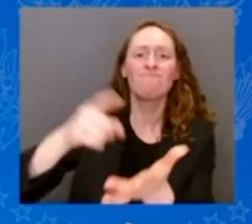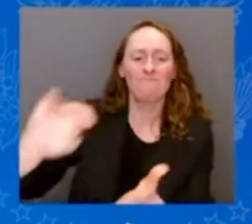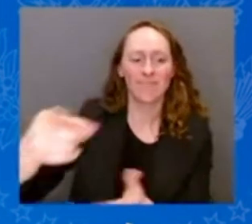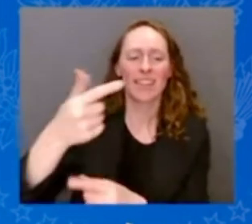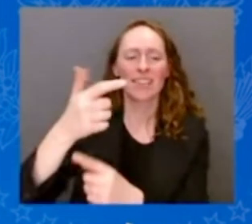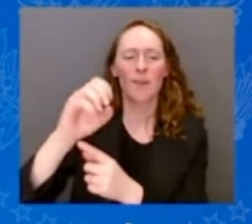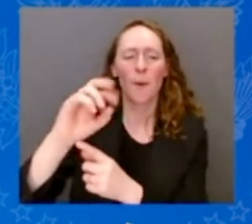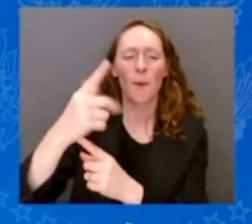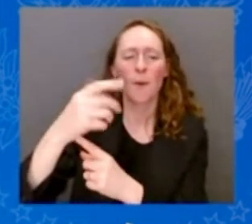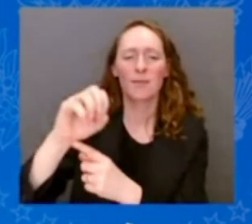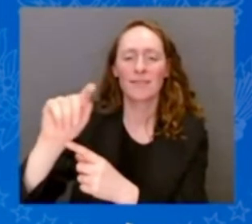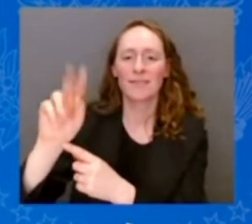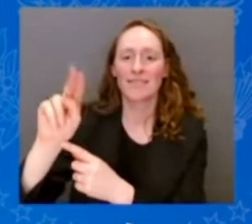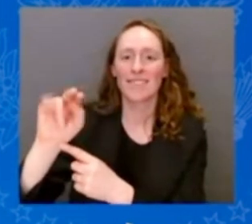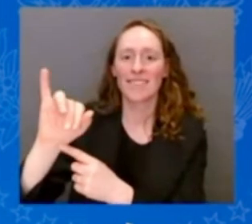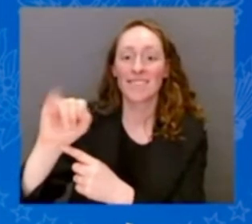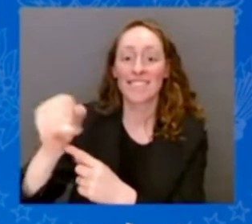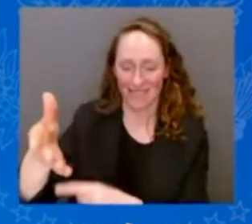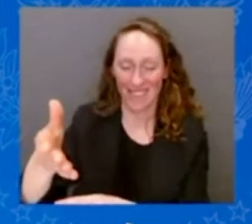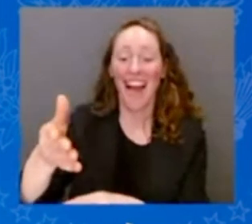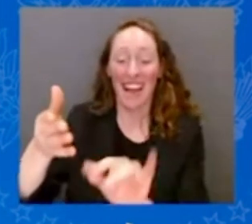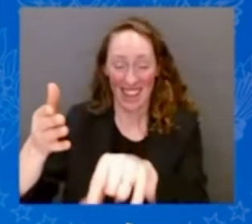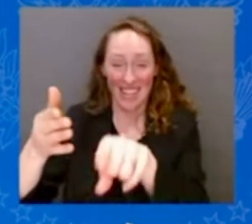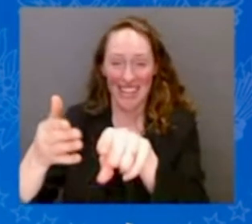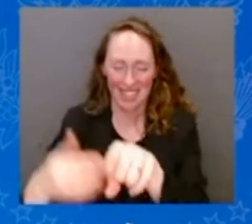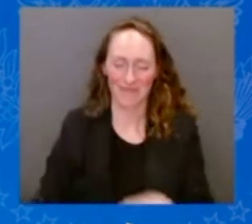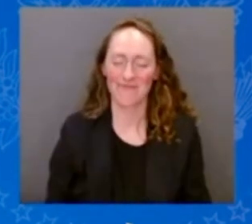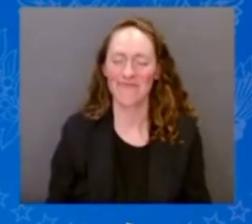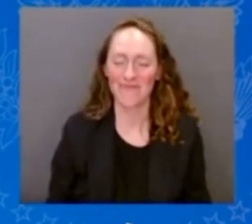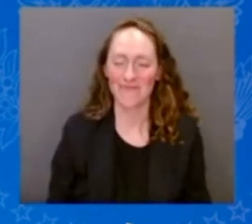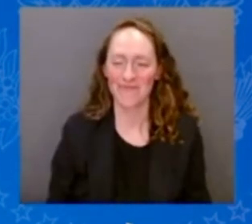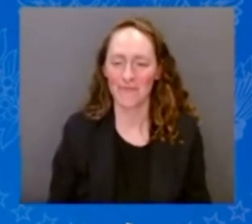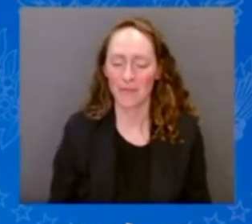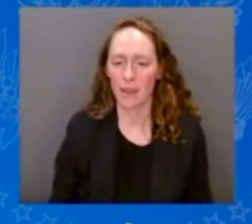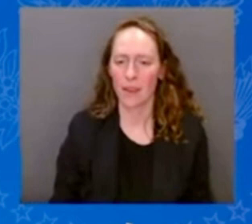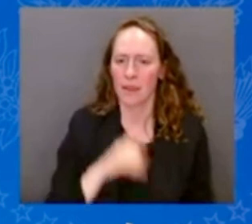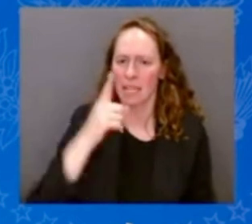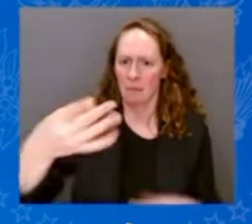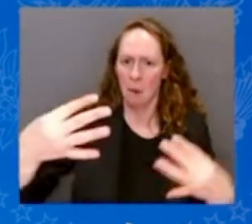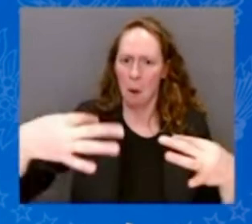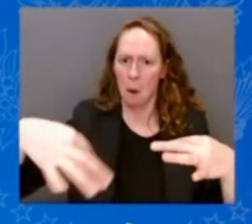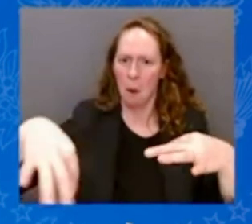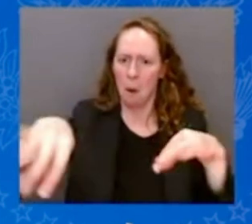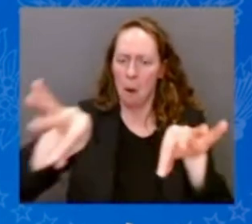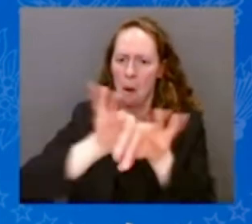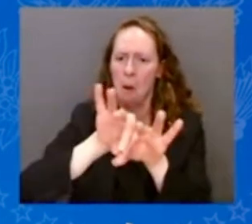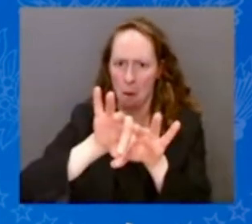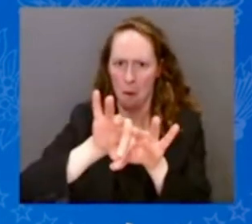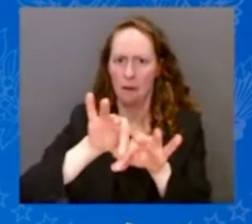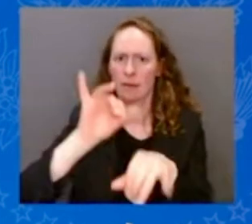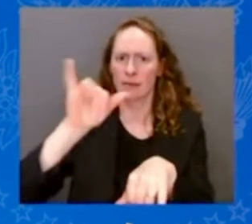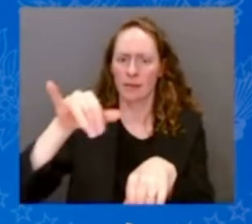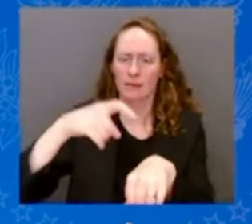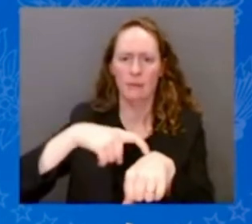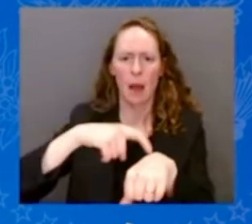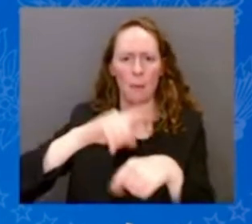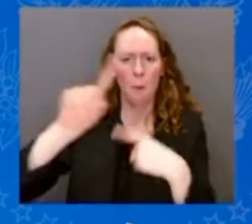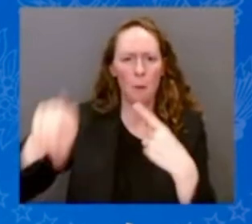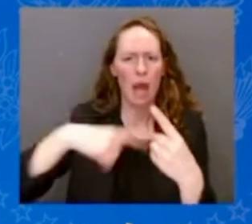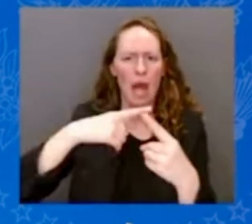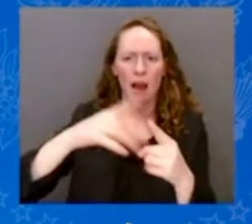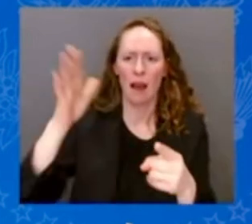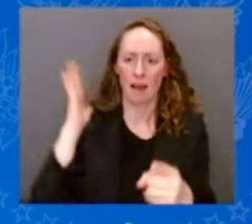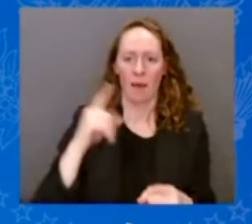And by the way, there's a very important Republican and former administrations in the days when we used to really like each other. I still do.